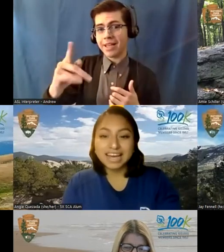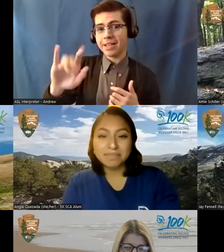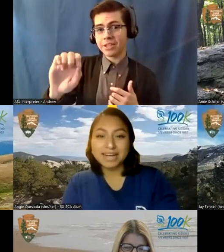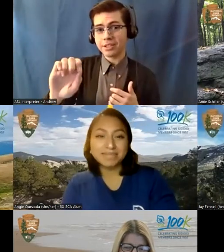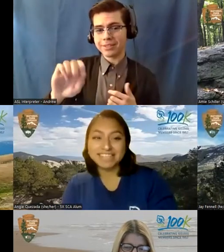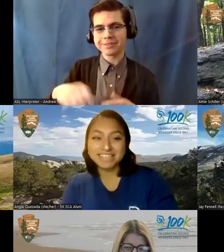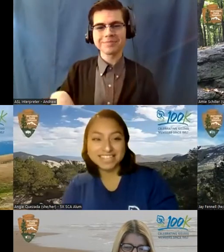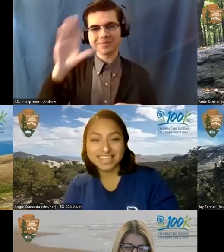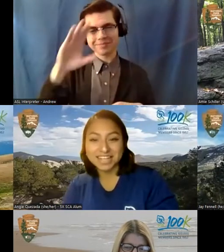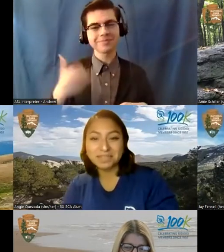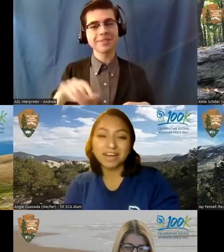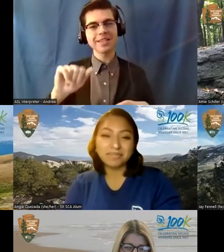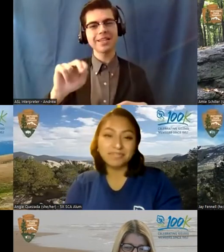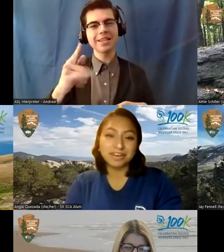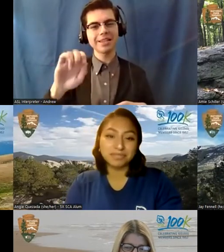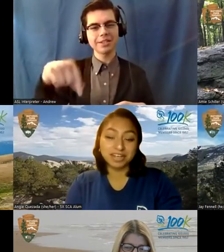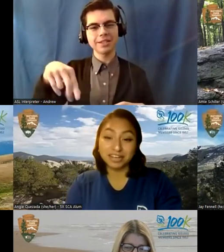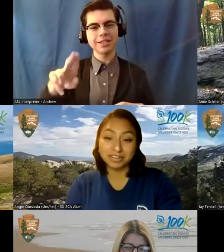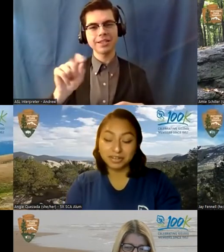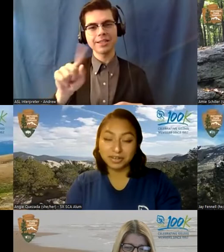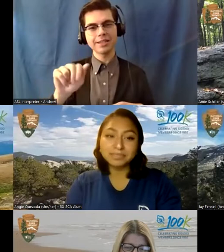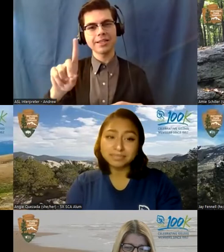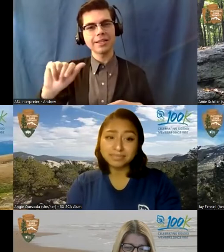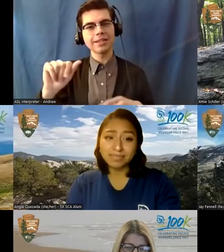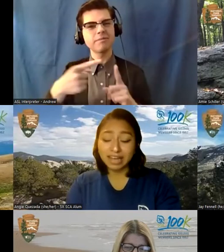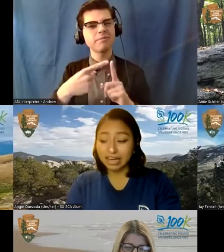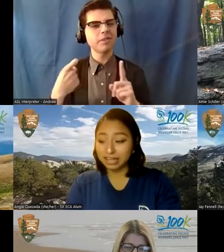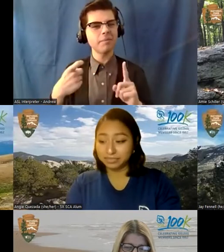Hi, my name is Angie Quesada. I'm from Chicago, Illinois.